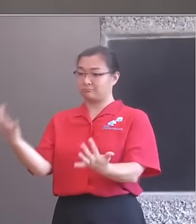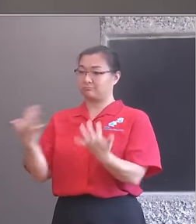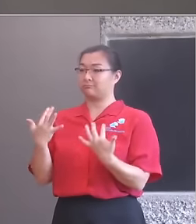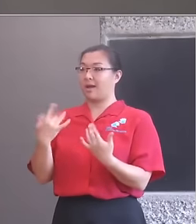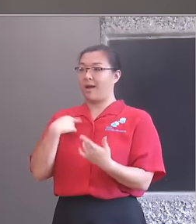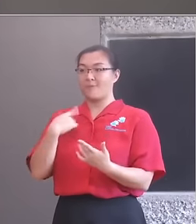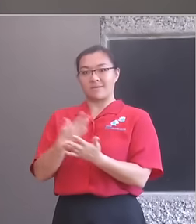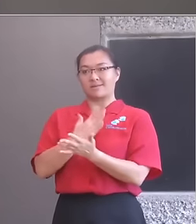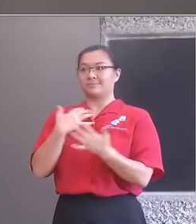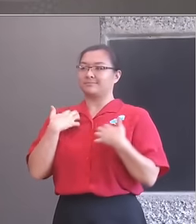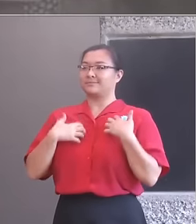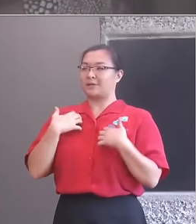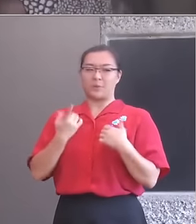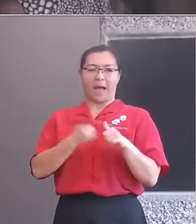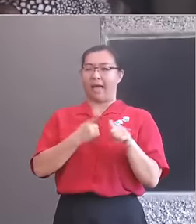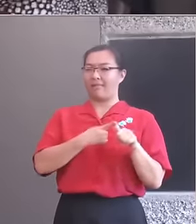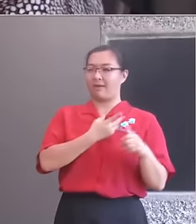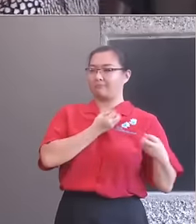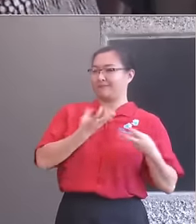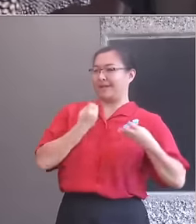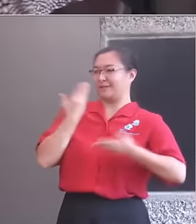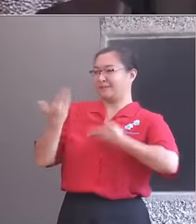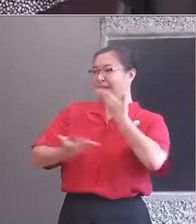Althea has to say about some of the detail. Thank you.